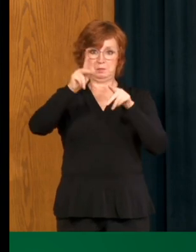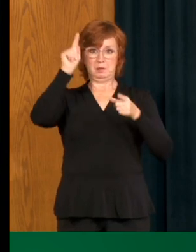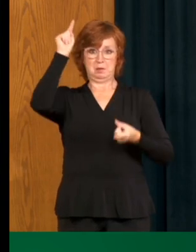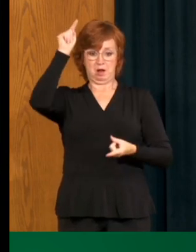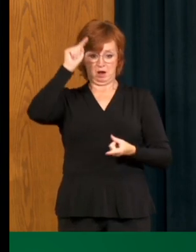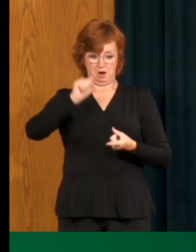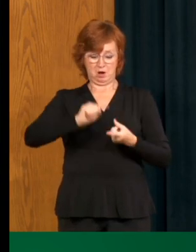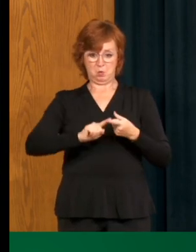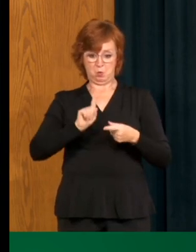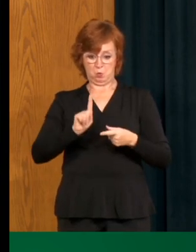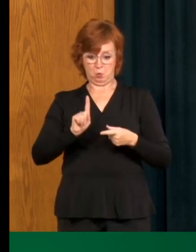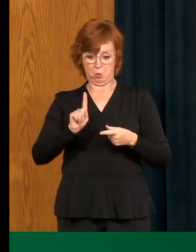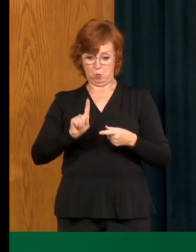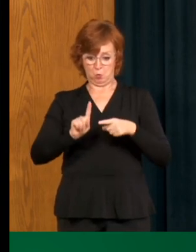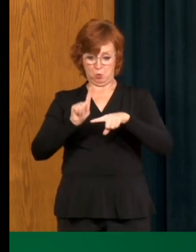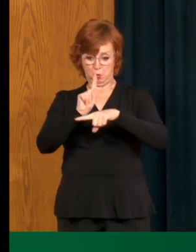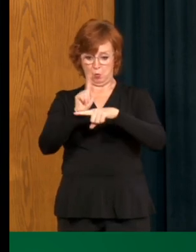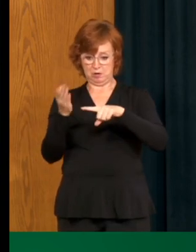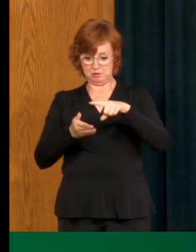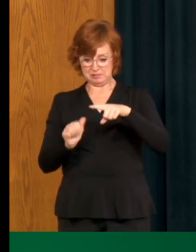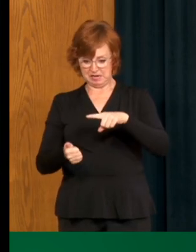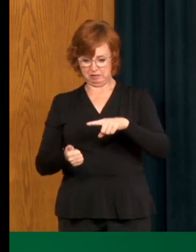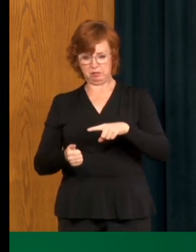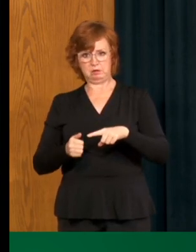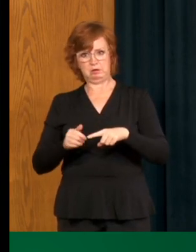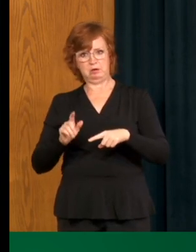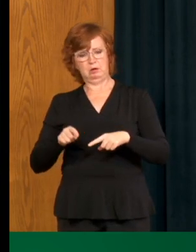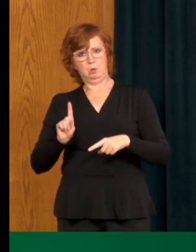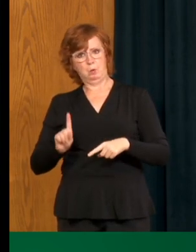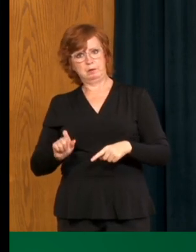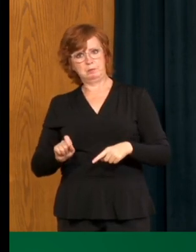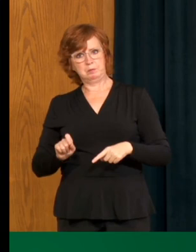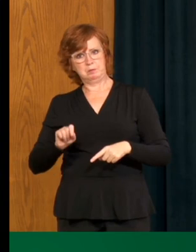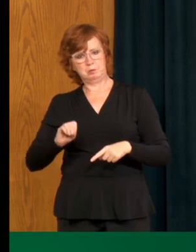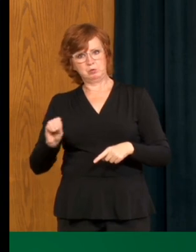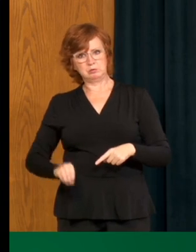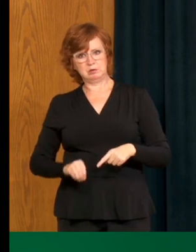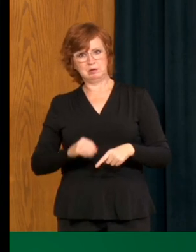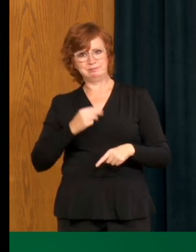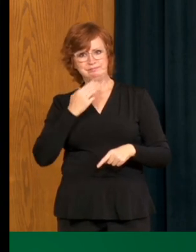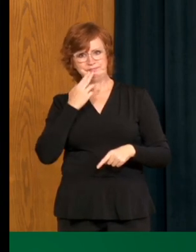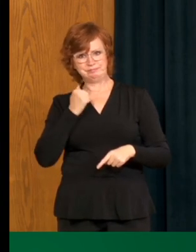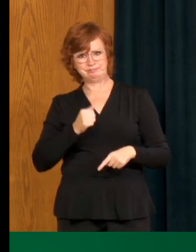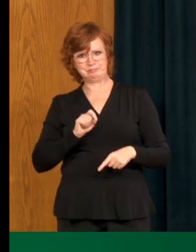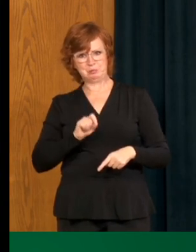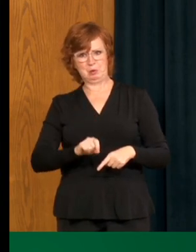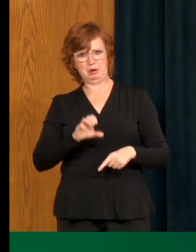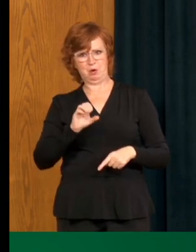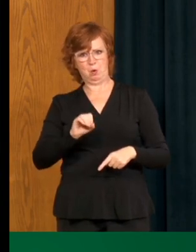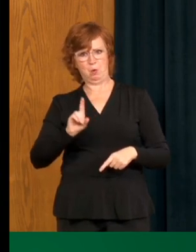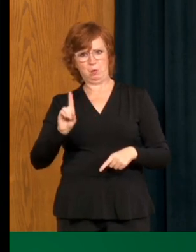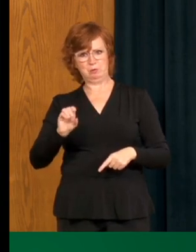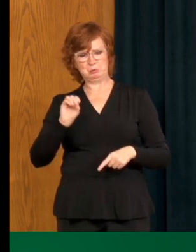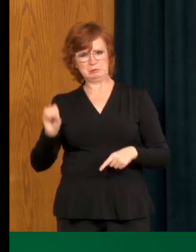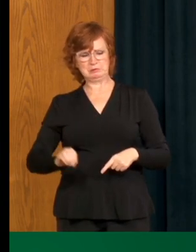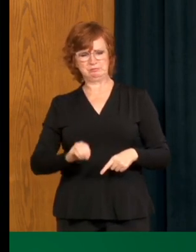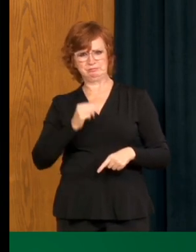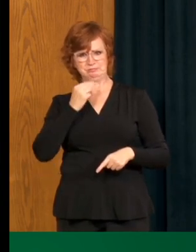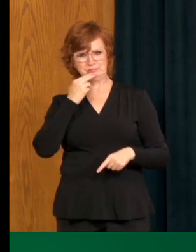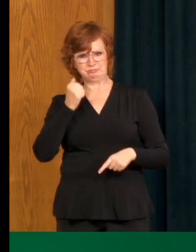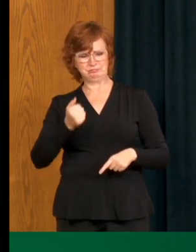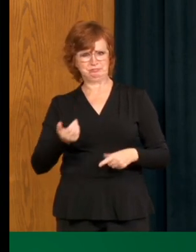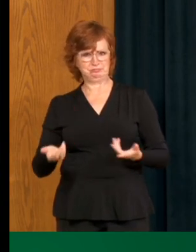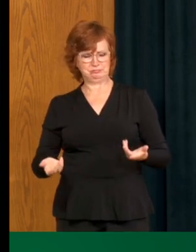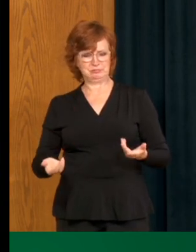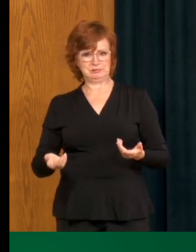So the Saskatchewan Health Authority, given the severity of this outbreak, we are providing every opportunity for the Saskatchewan Health Authority to